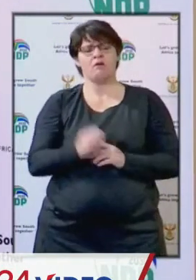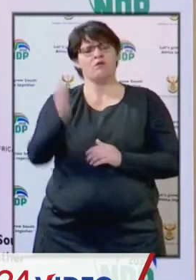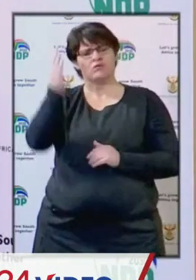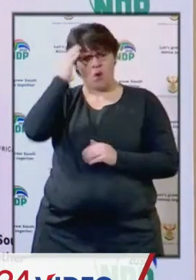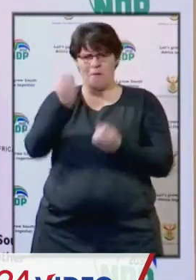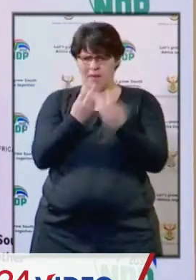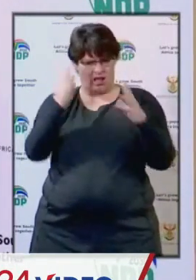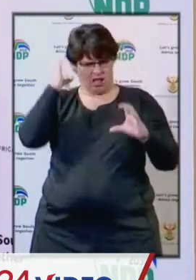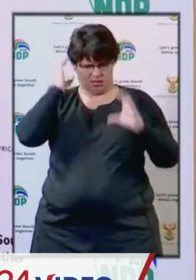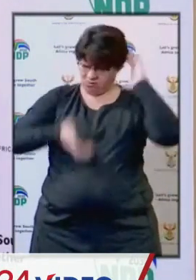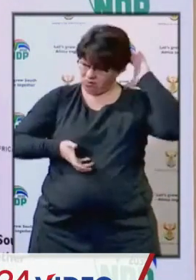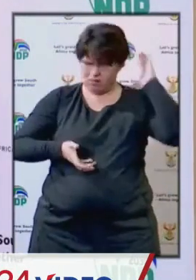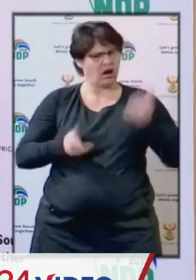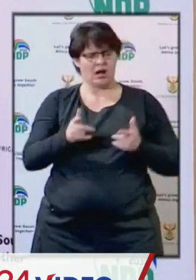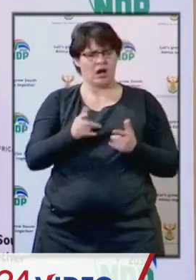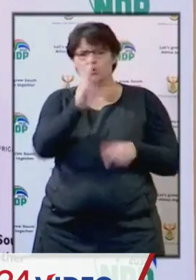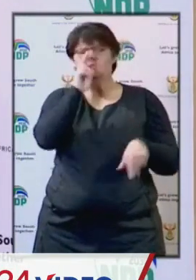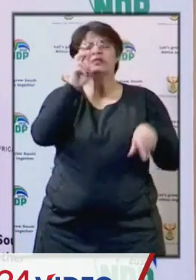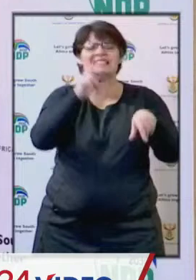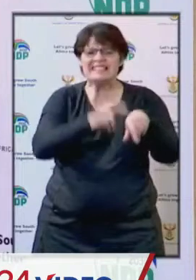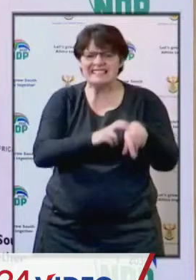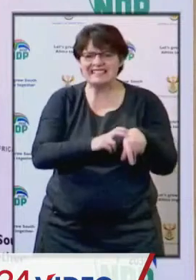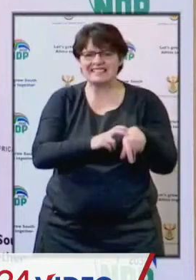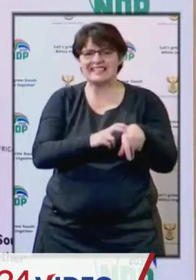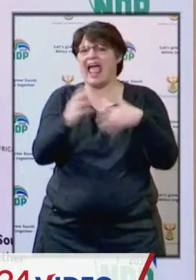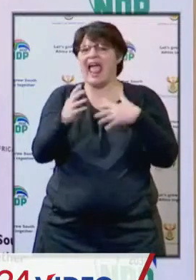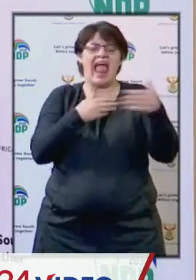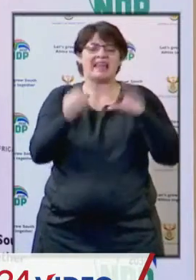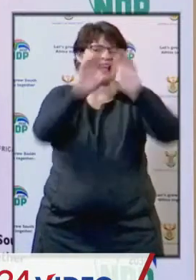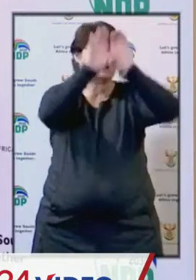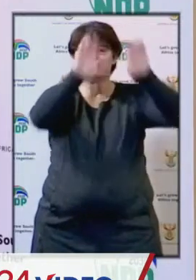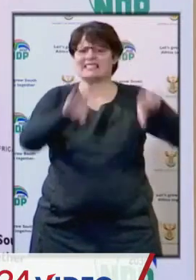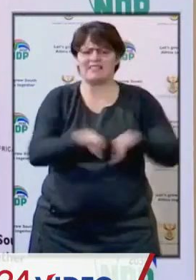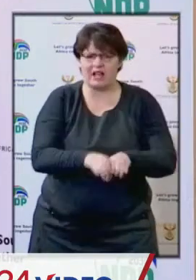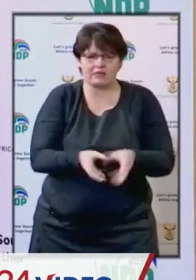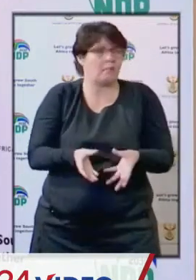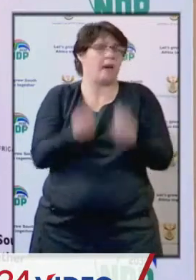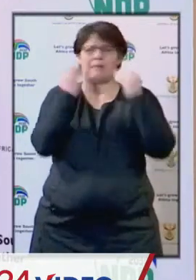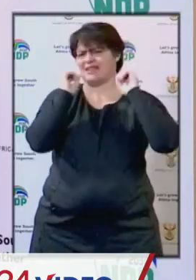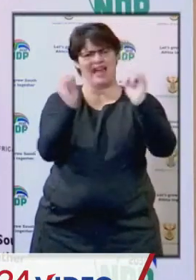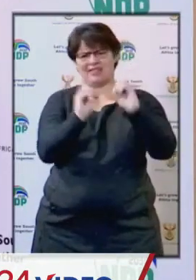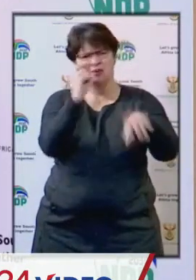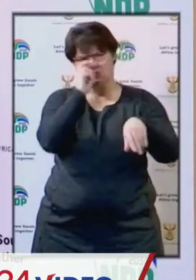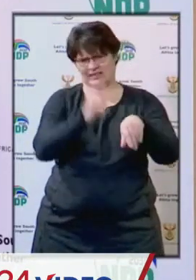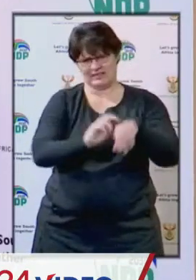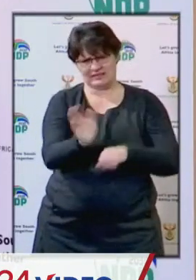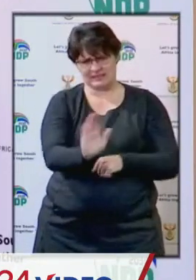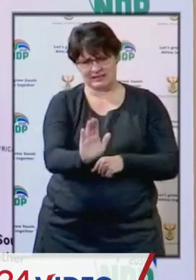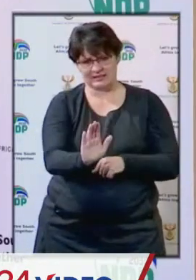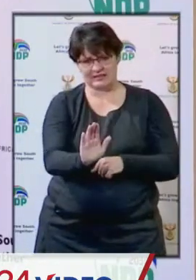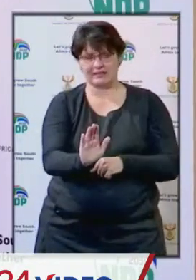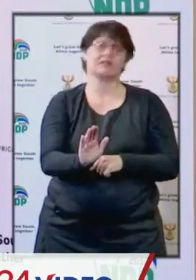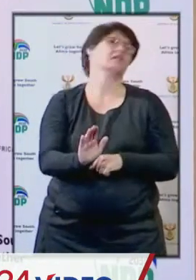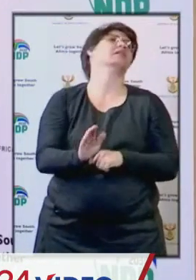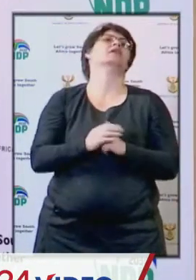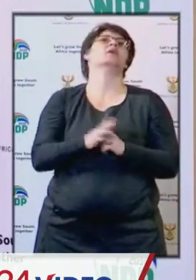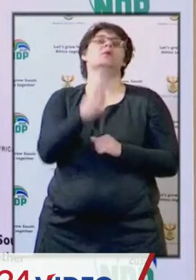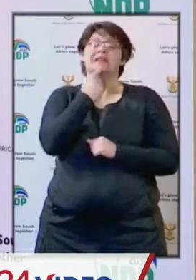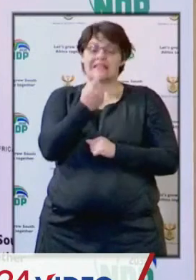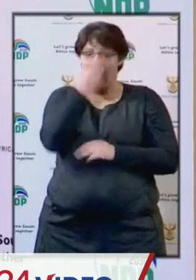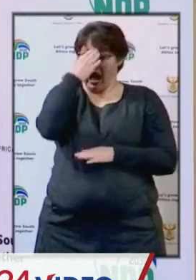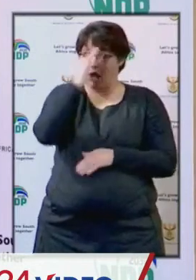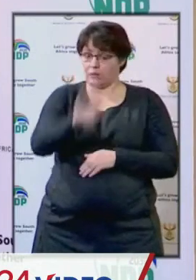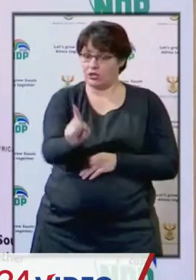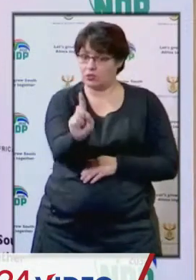people have been confused. You are not required to get any certificate from anyone. We are saying in terms of